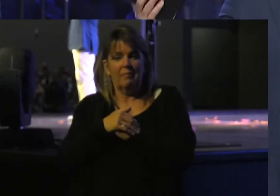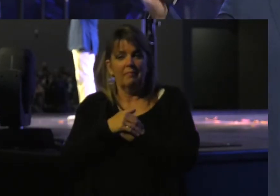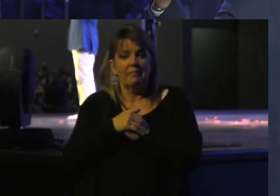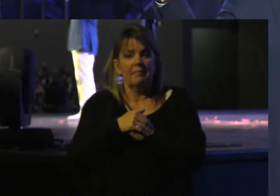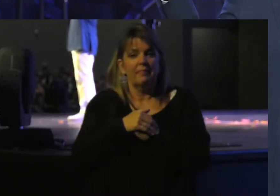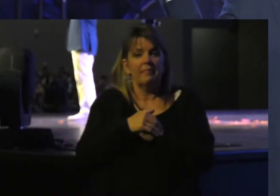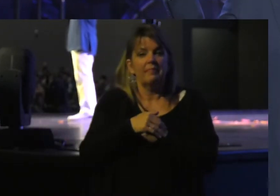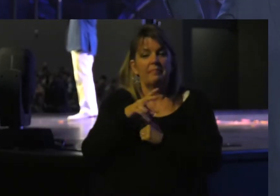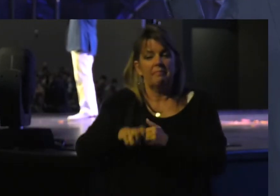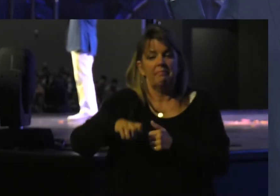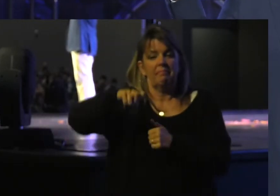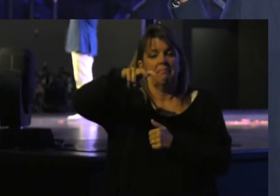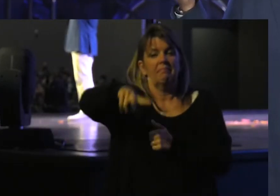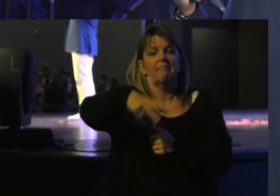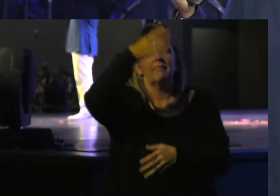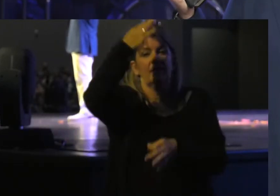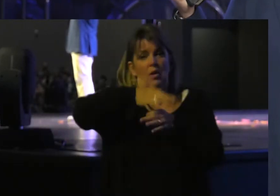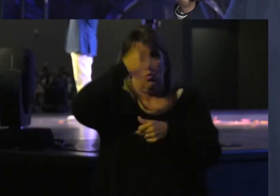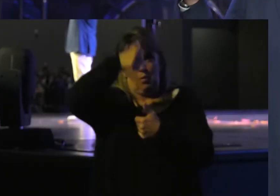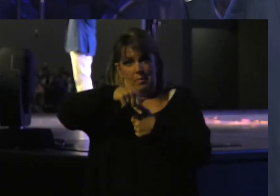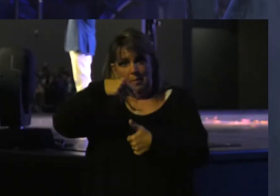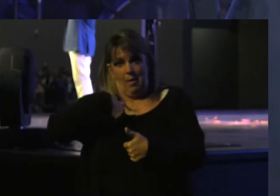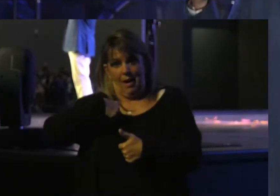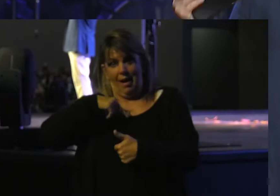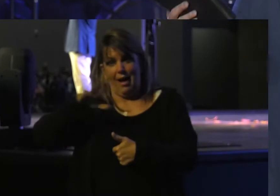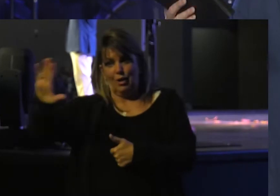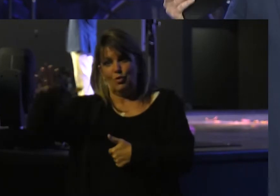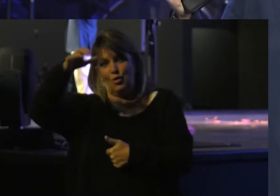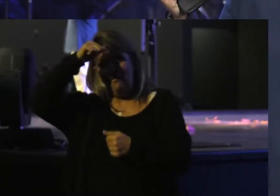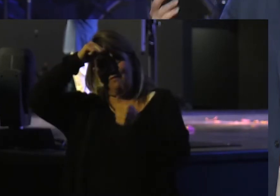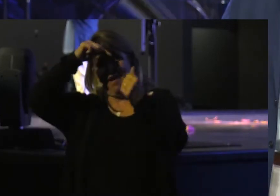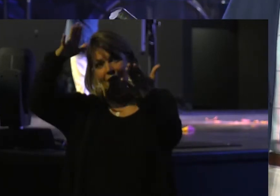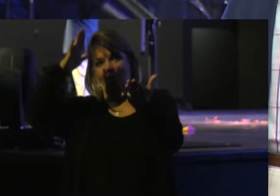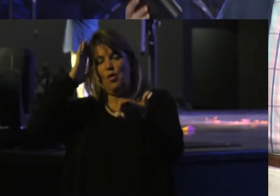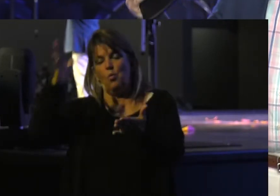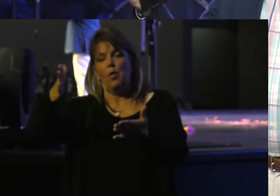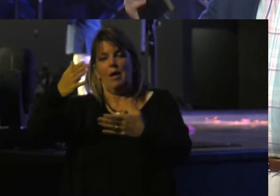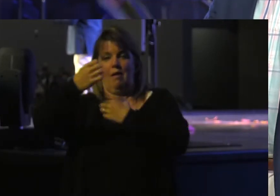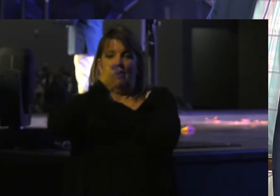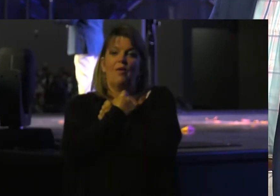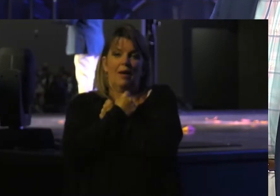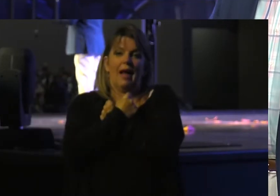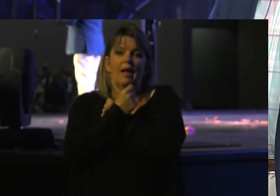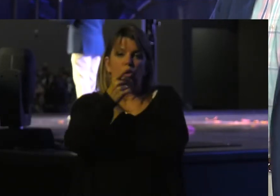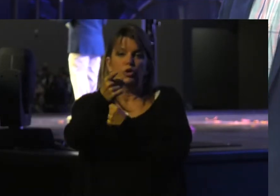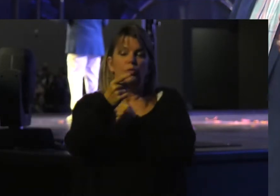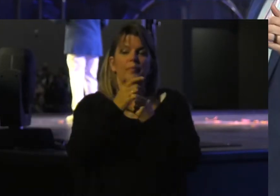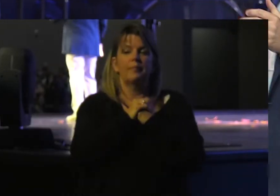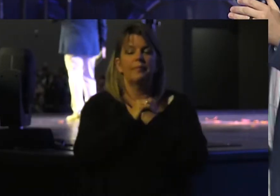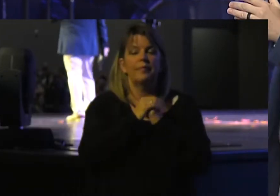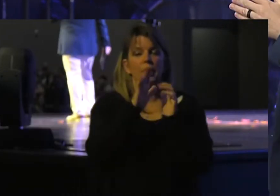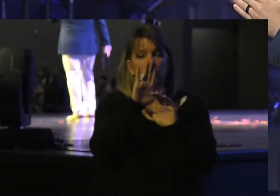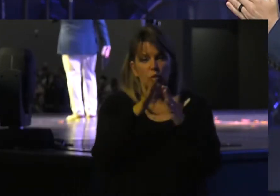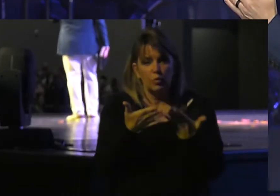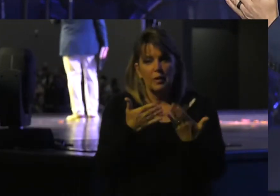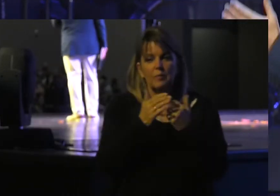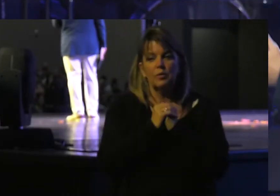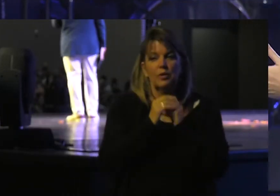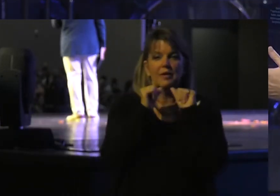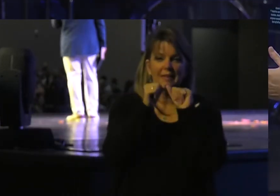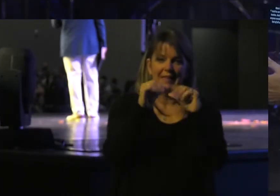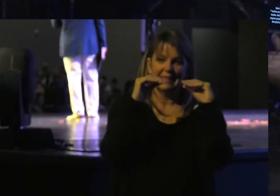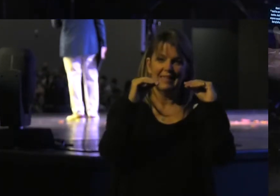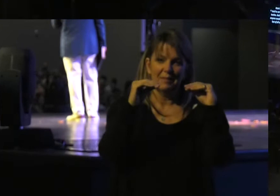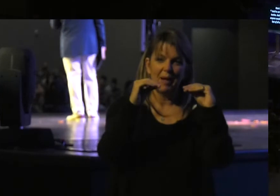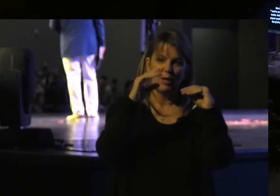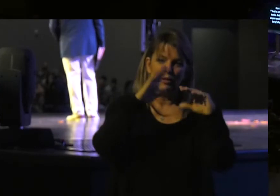on faith And remember That I as Your father Will catch You The scripture Continues to teach Us about